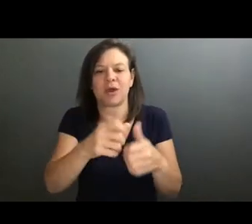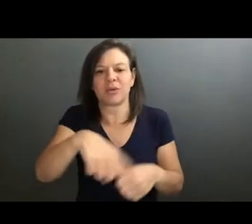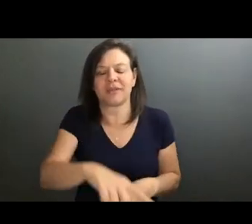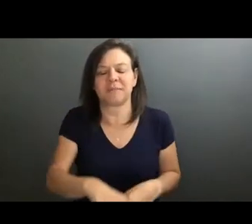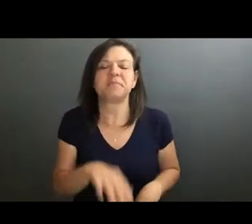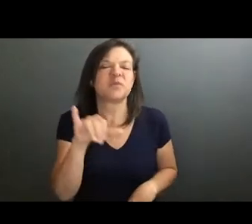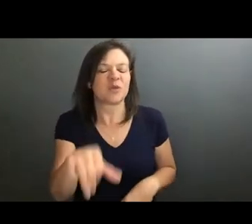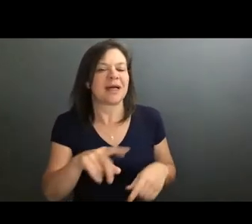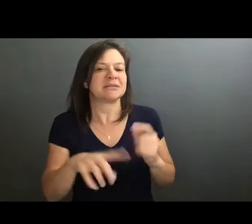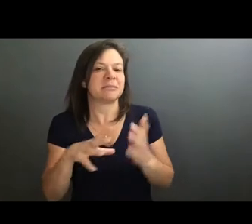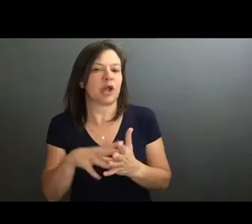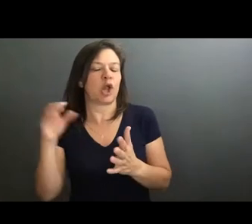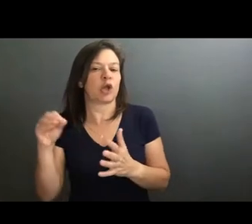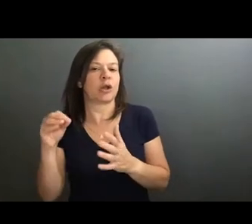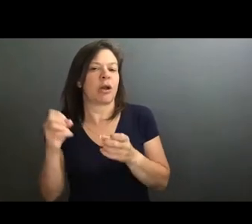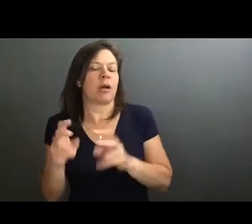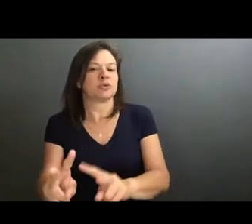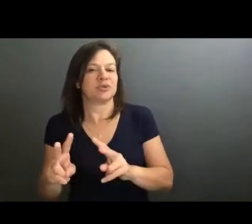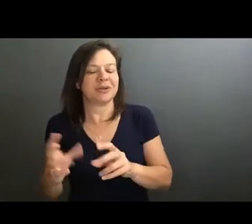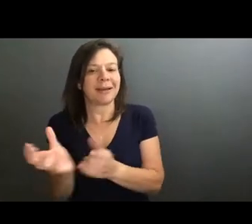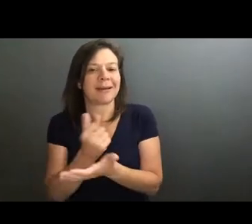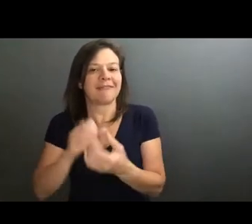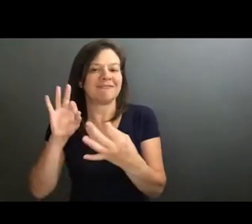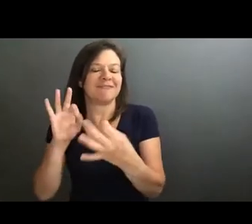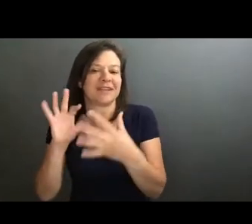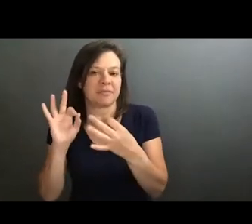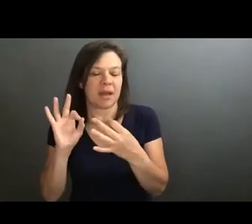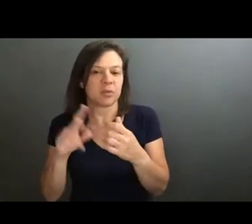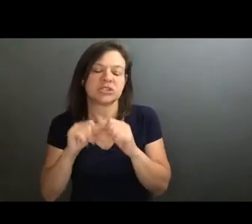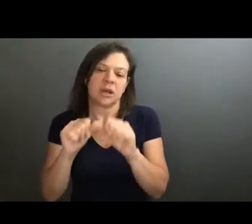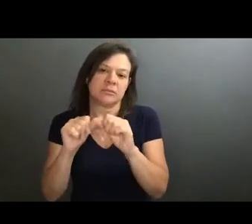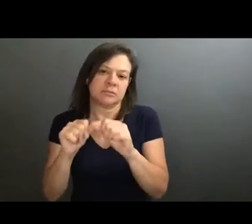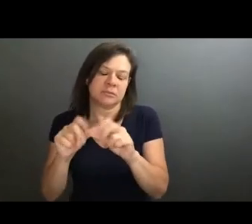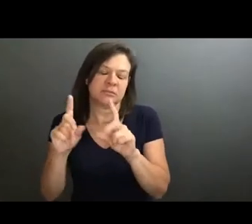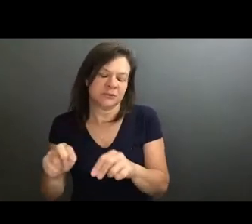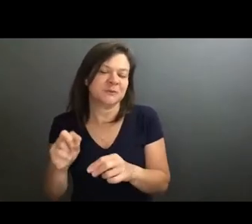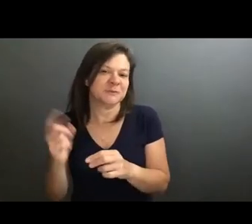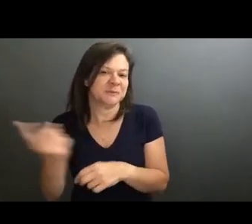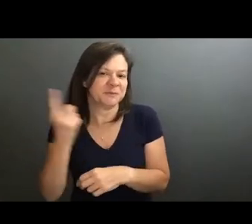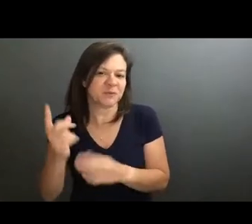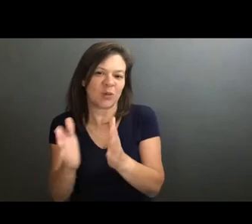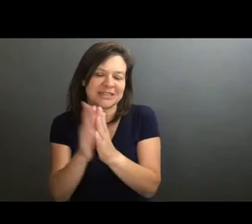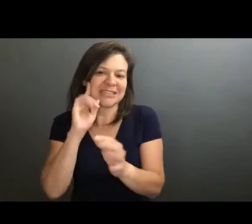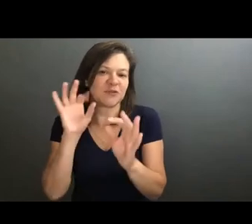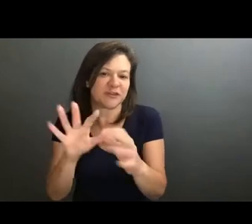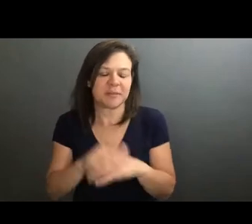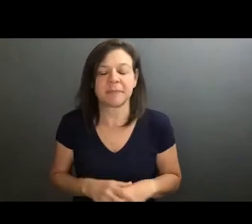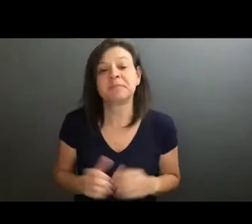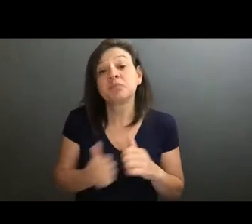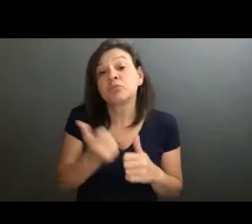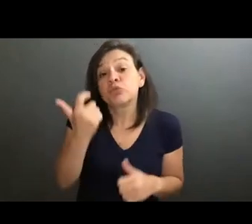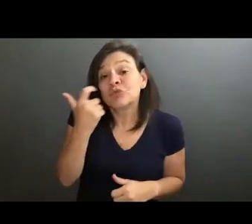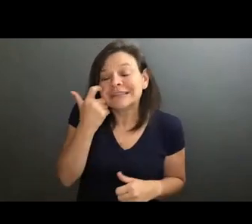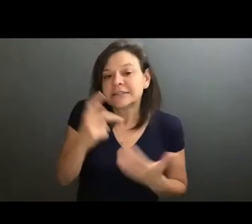kind of a learning point in a good way for me to get feedback on that, which I consistently do from now on. And also in a more recent project,